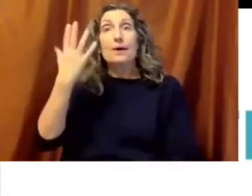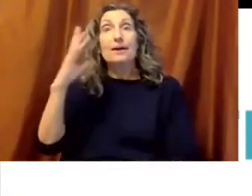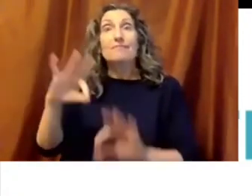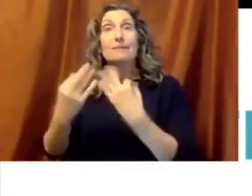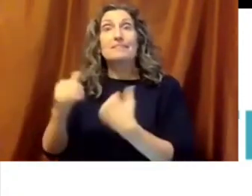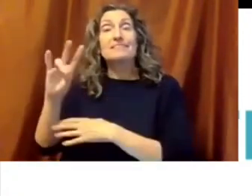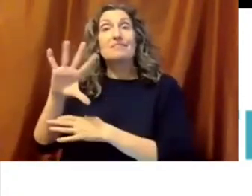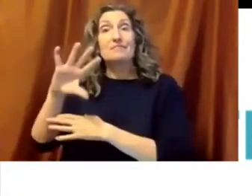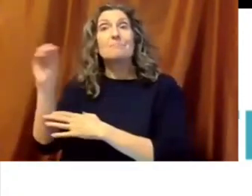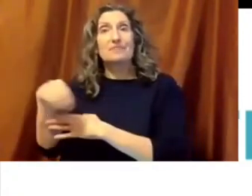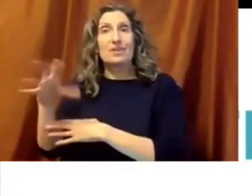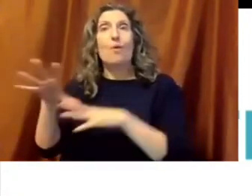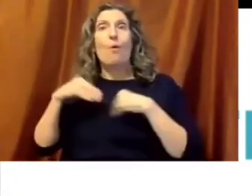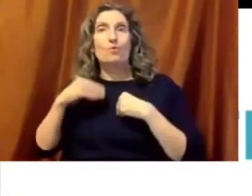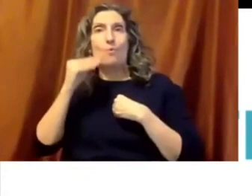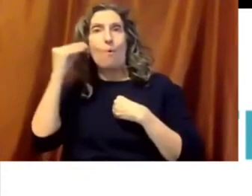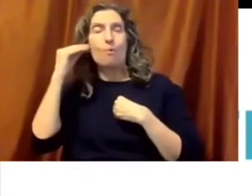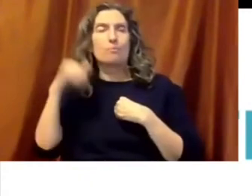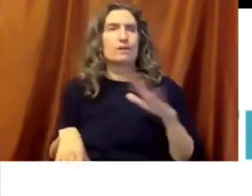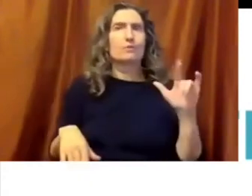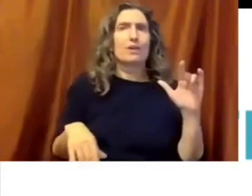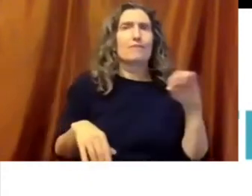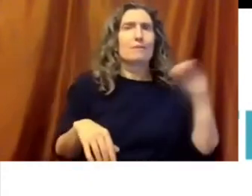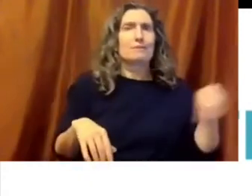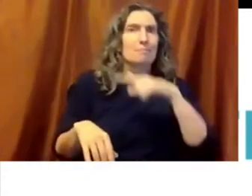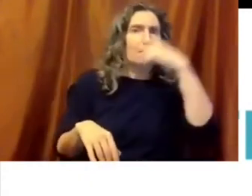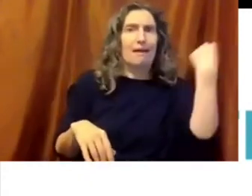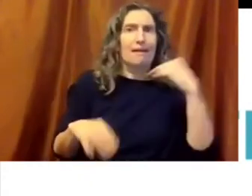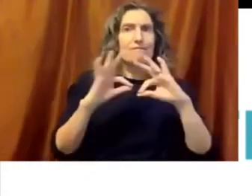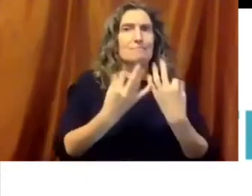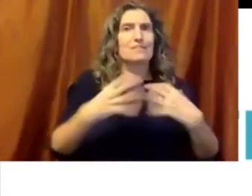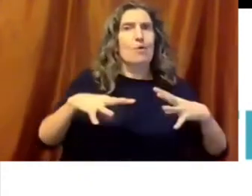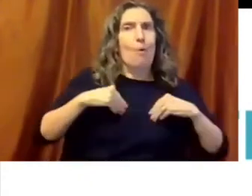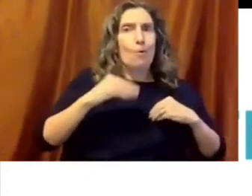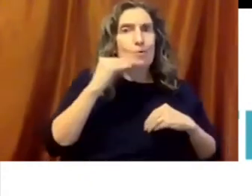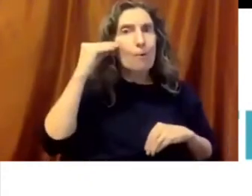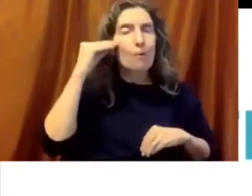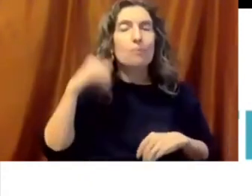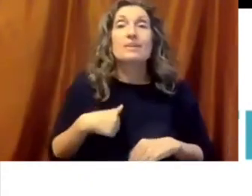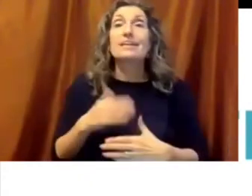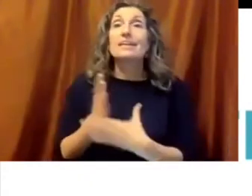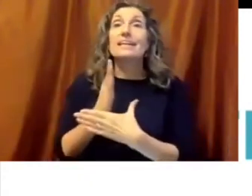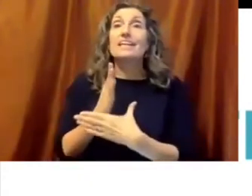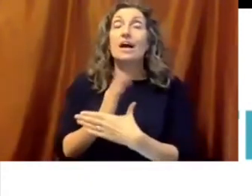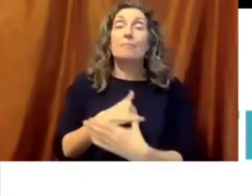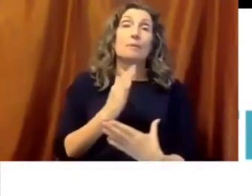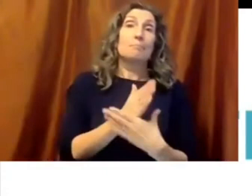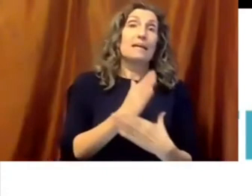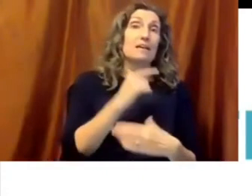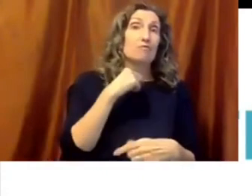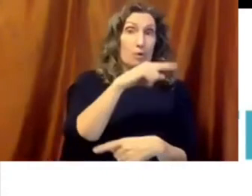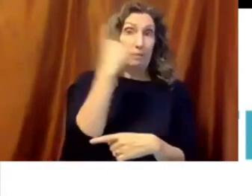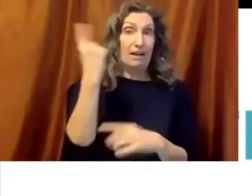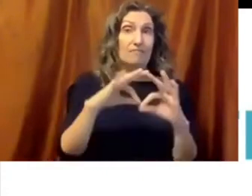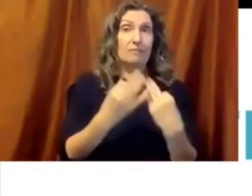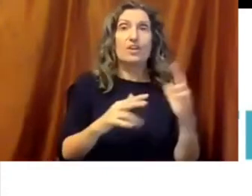Only 25% of Black families do. In terms of income, the median income for a Black family is 36,000